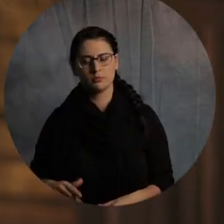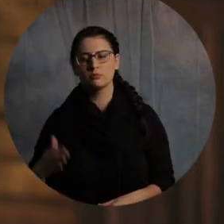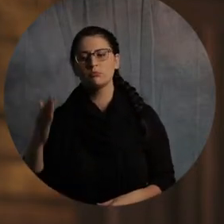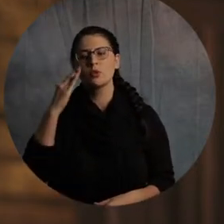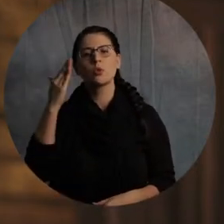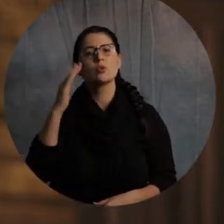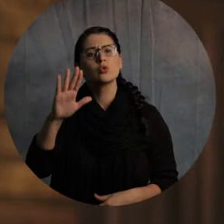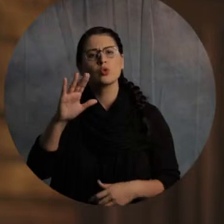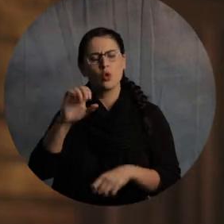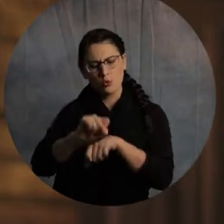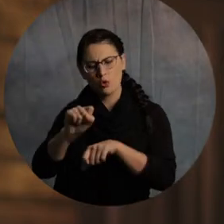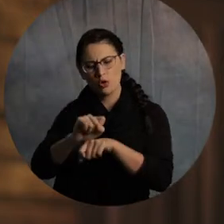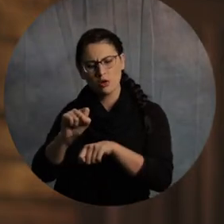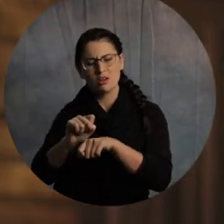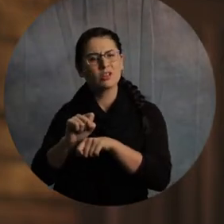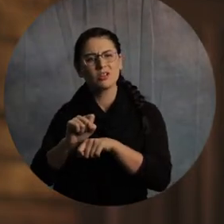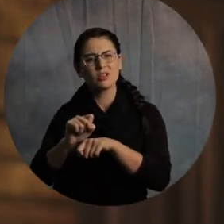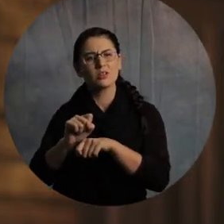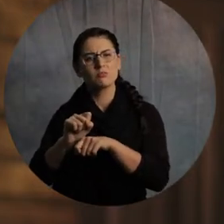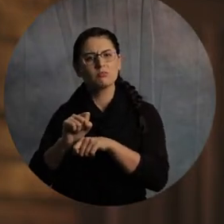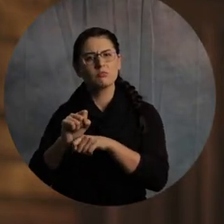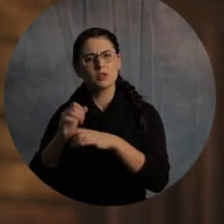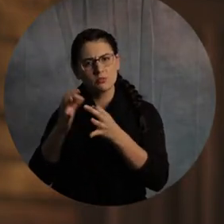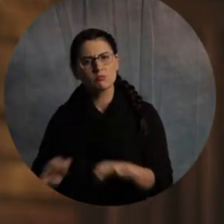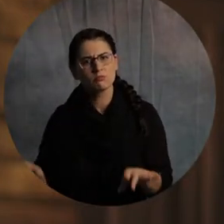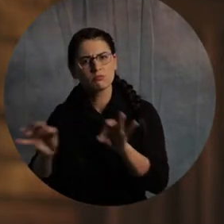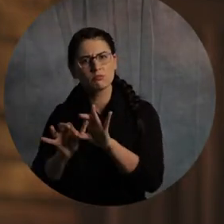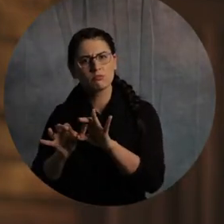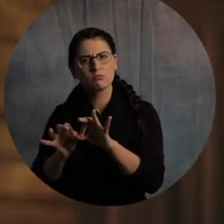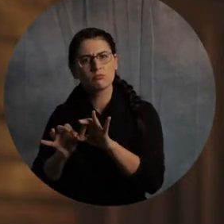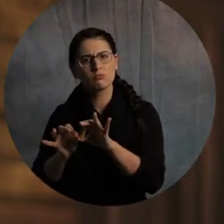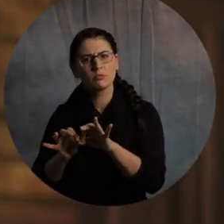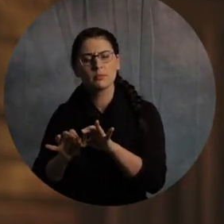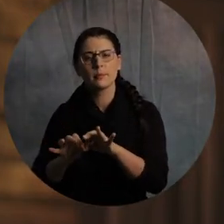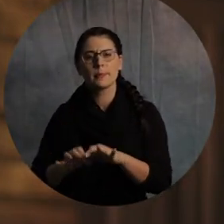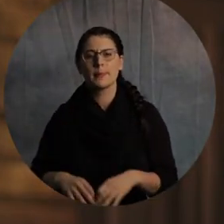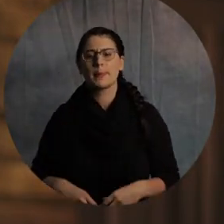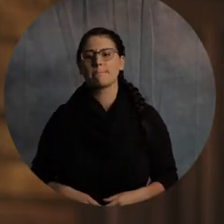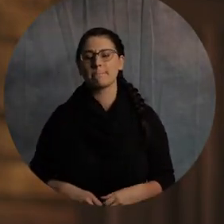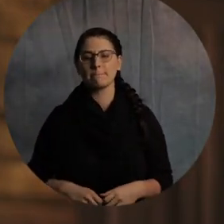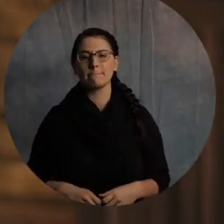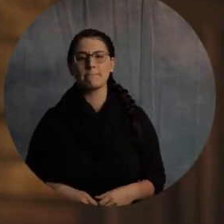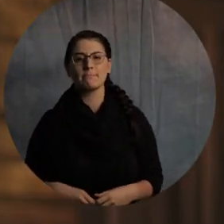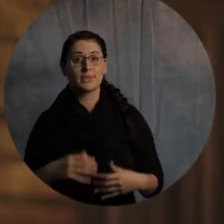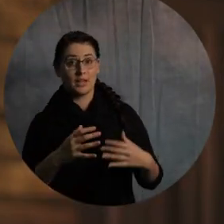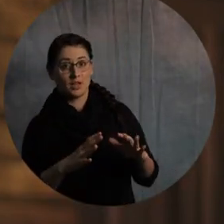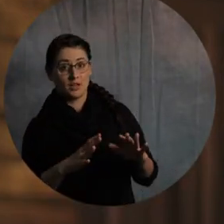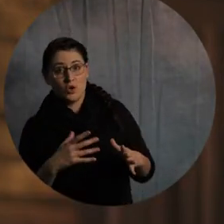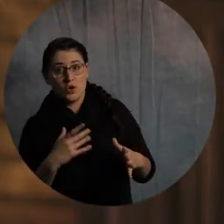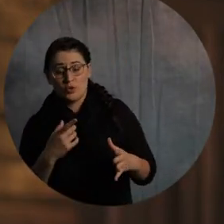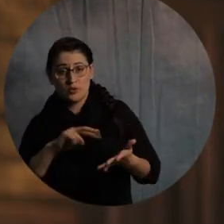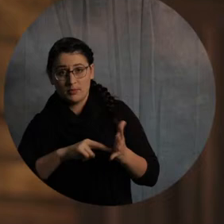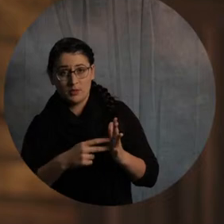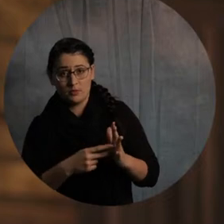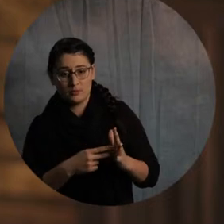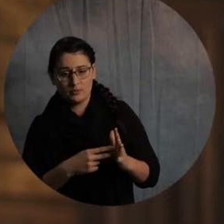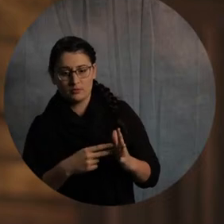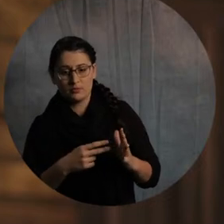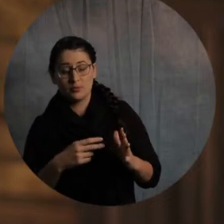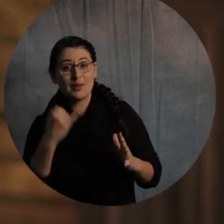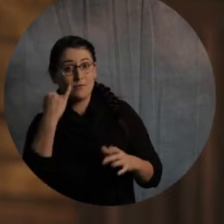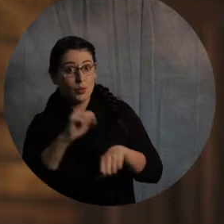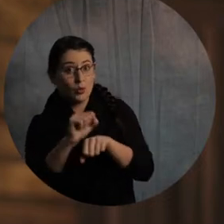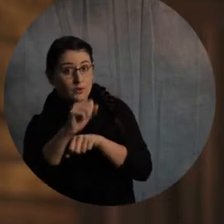labor is not in vain. In other words, the work that you do, that's a part of what Christ is doing. Now, that work's not in vain.